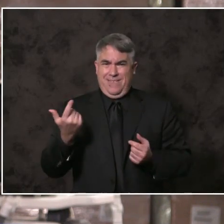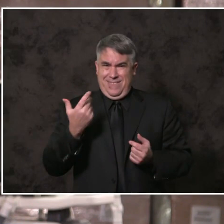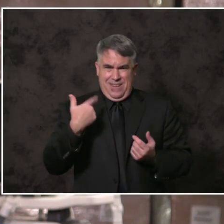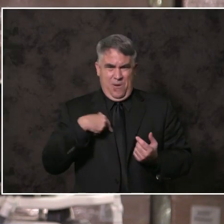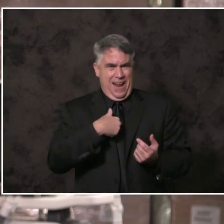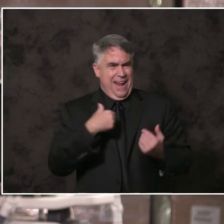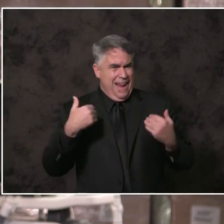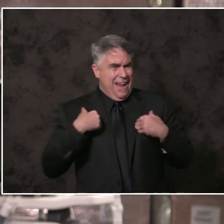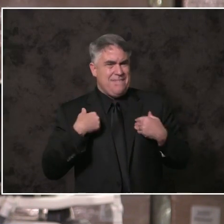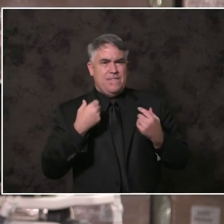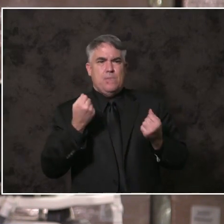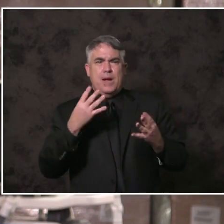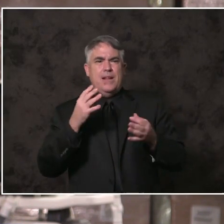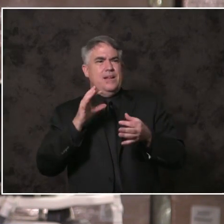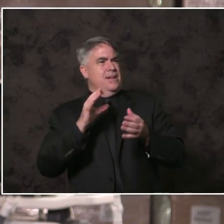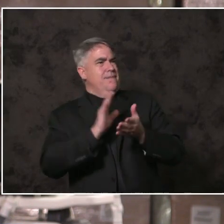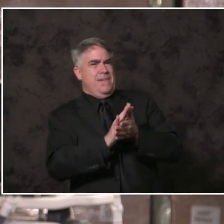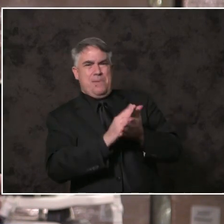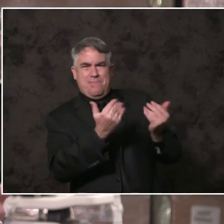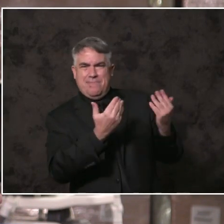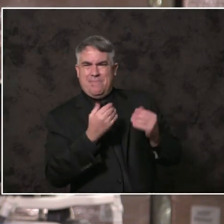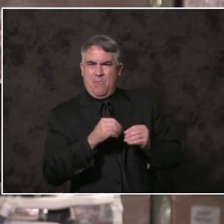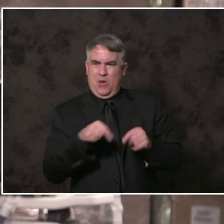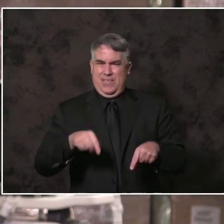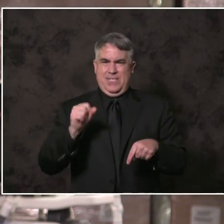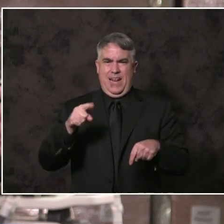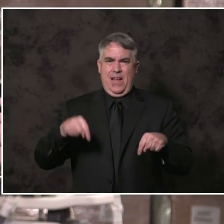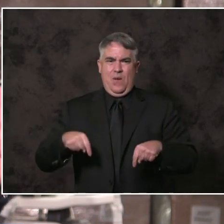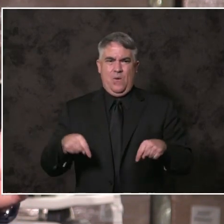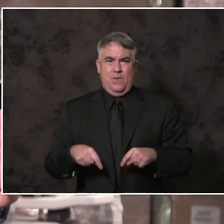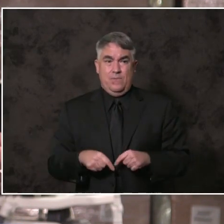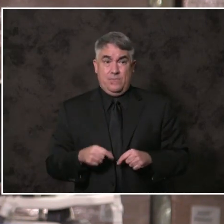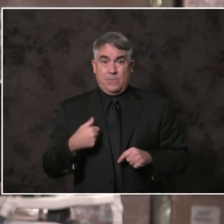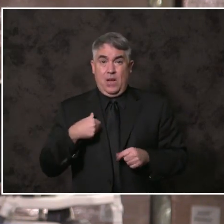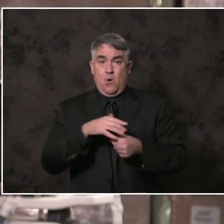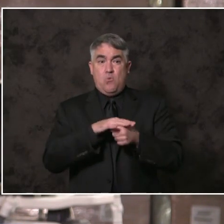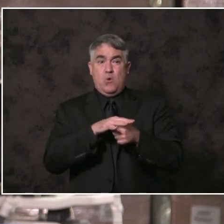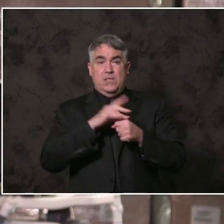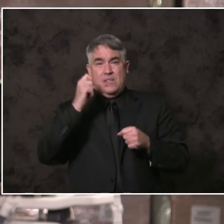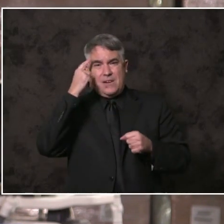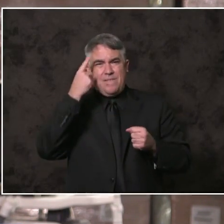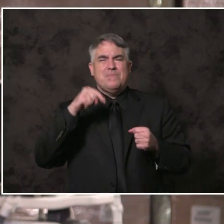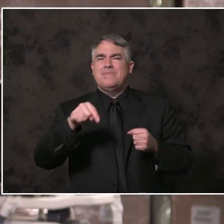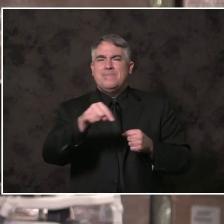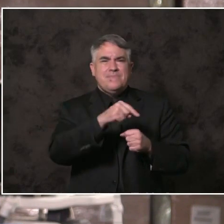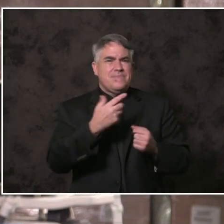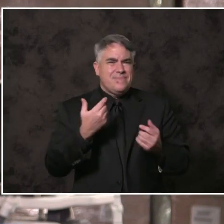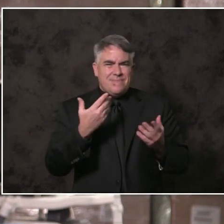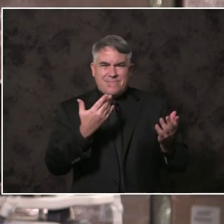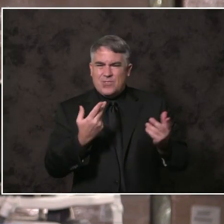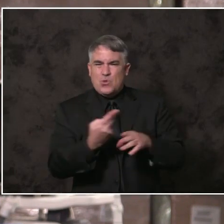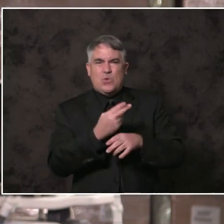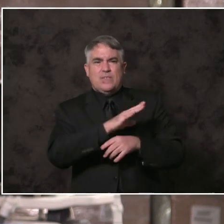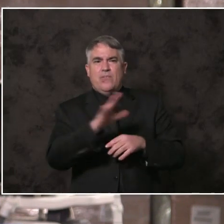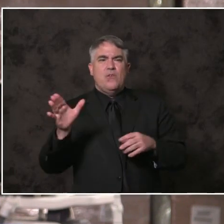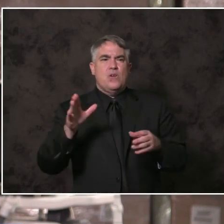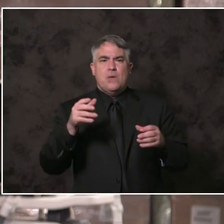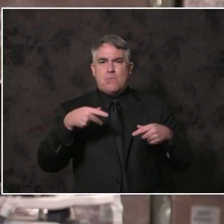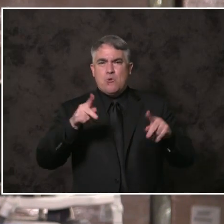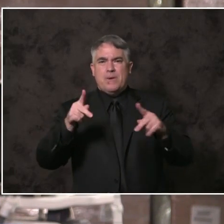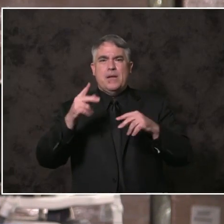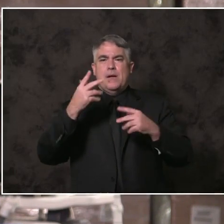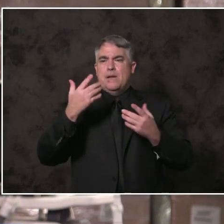innovators that come with it. Working with regional governors, we will streamline and expedite permits, make government-owned